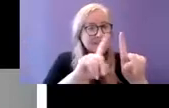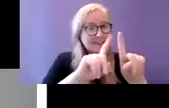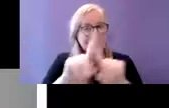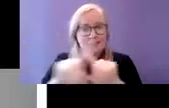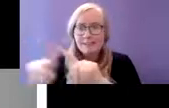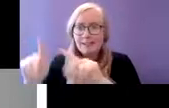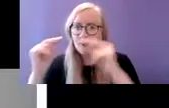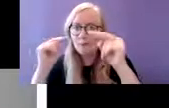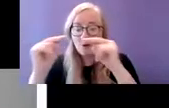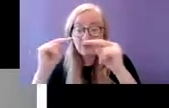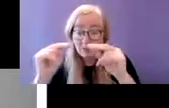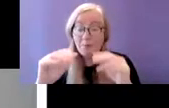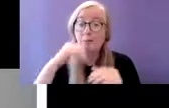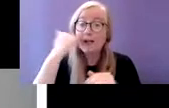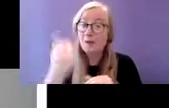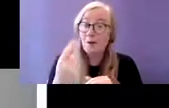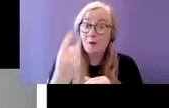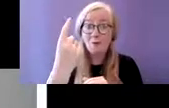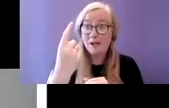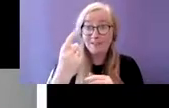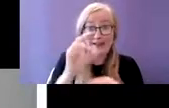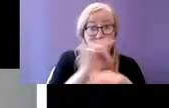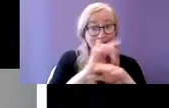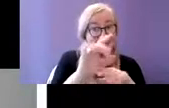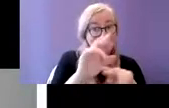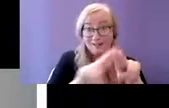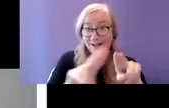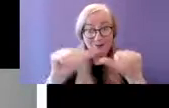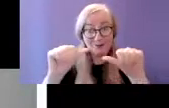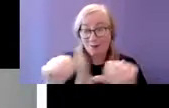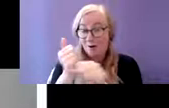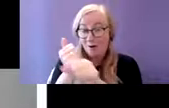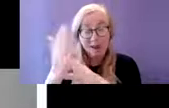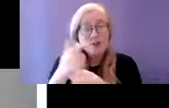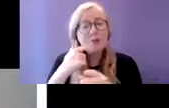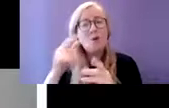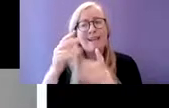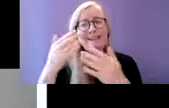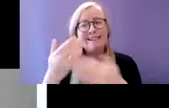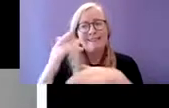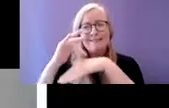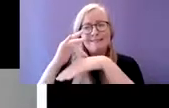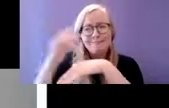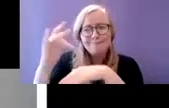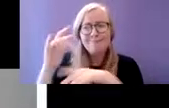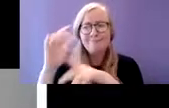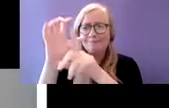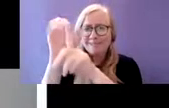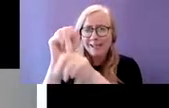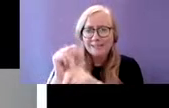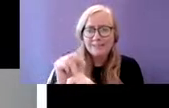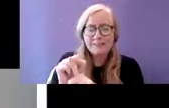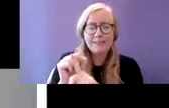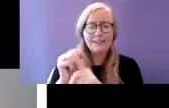all and these tools need to be very sensitive to be able to detect autism whenever there